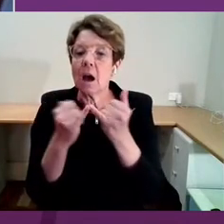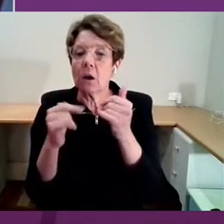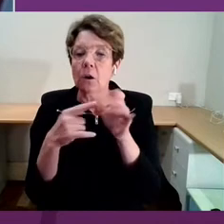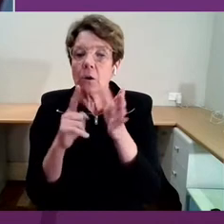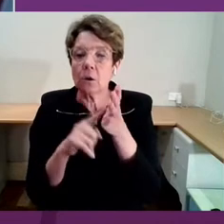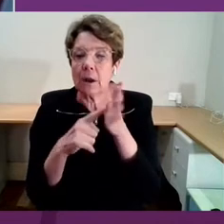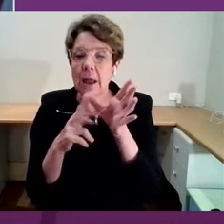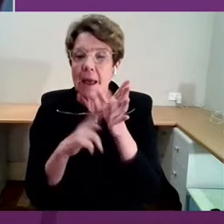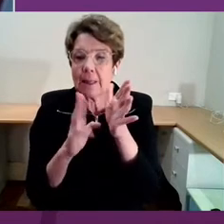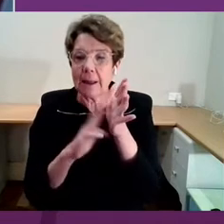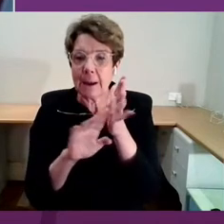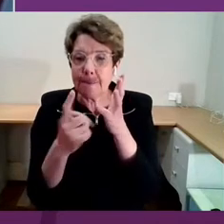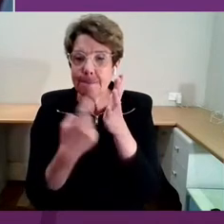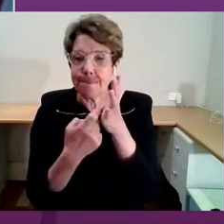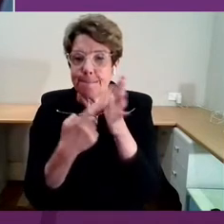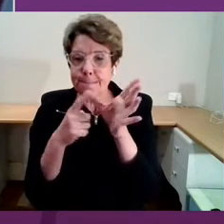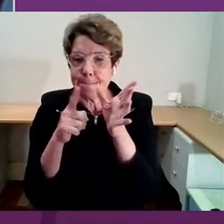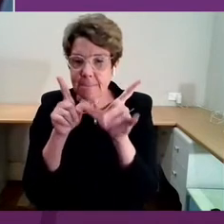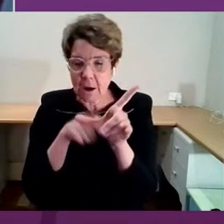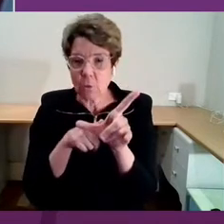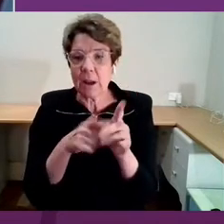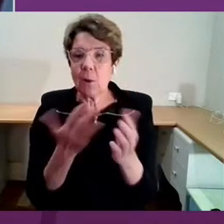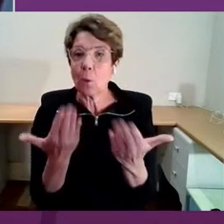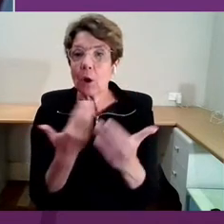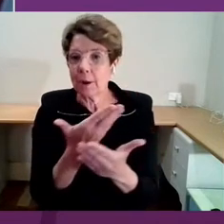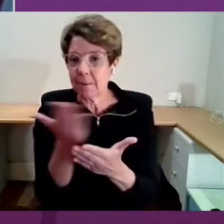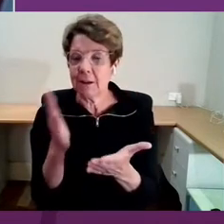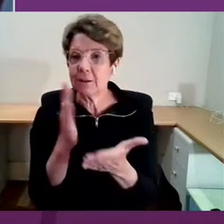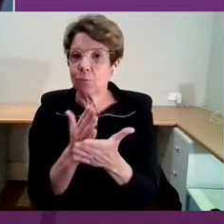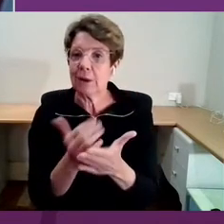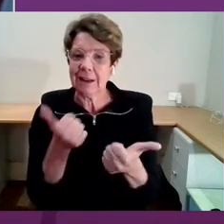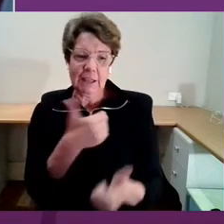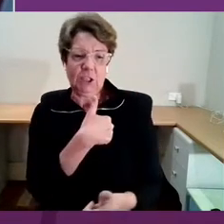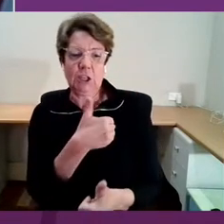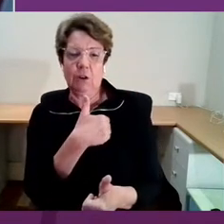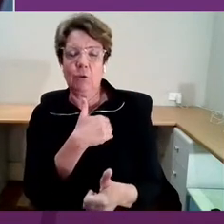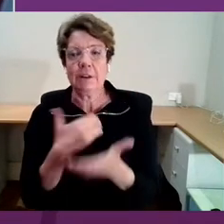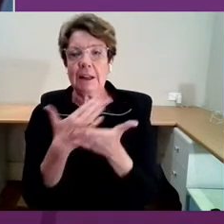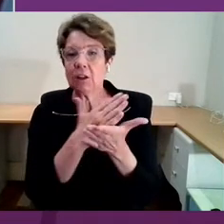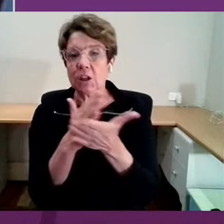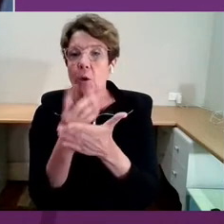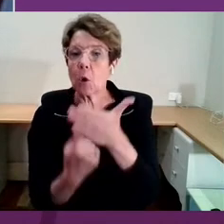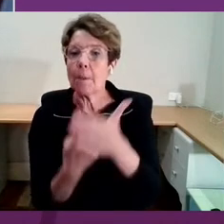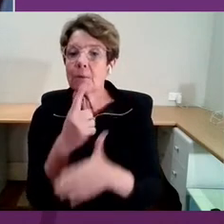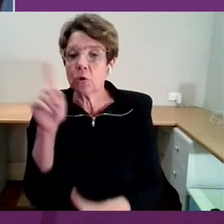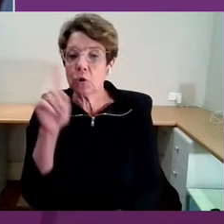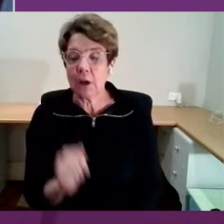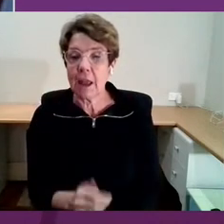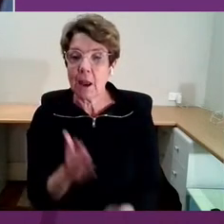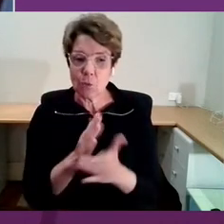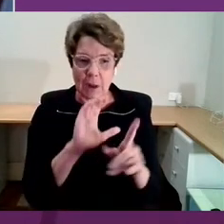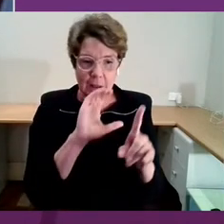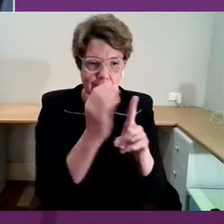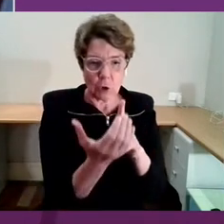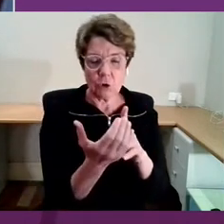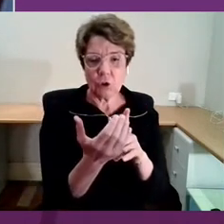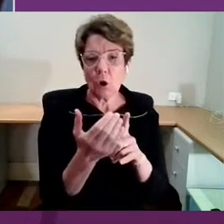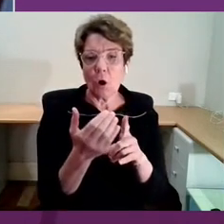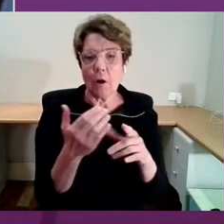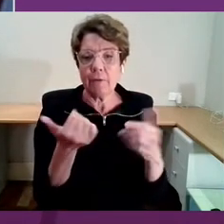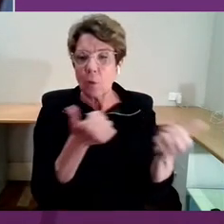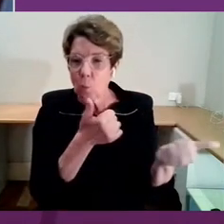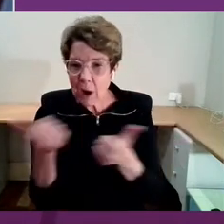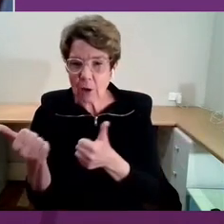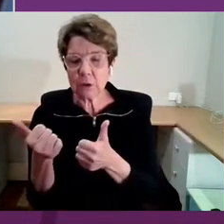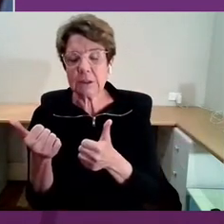sharing this opportunity with us this morning. This culture of wellness and wellbeing has